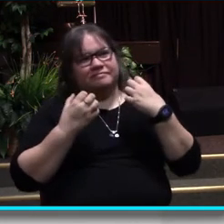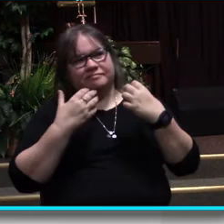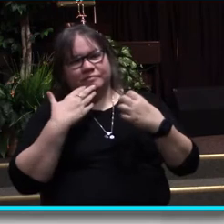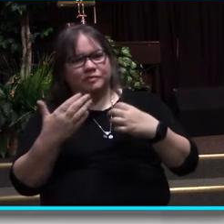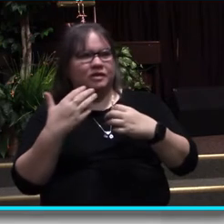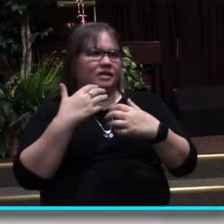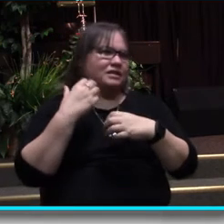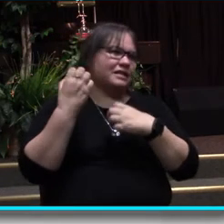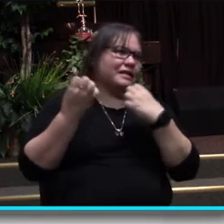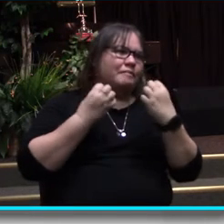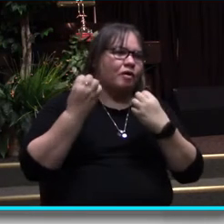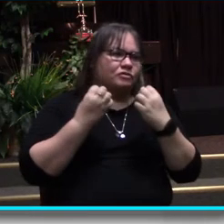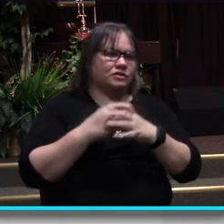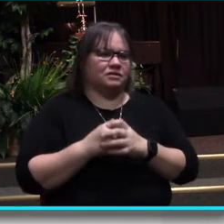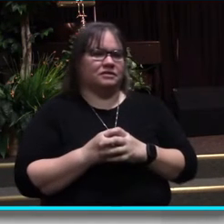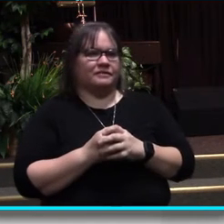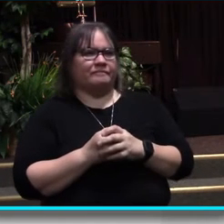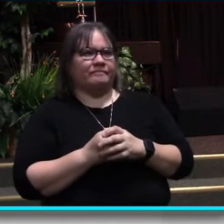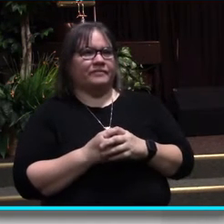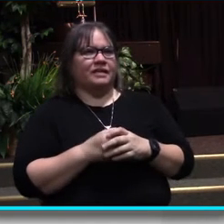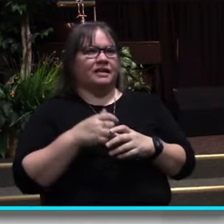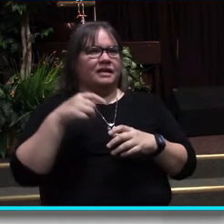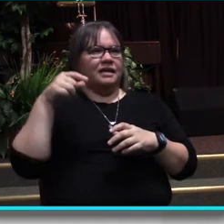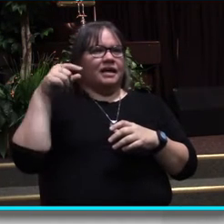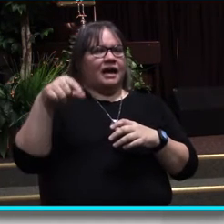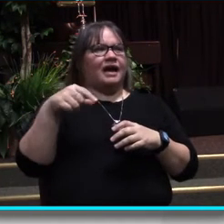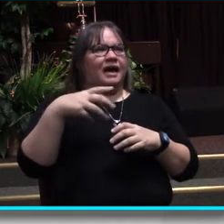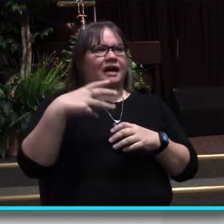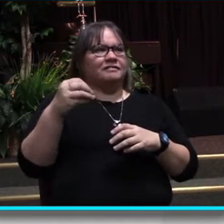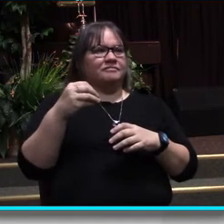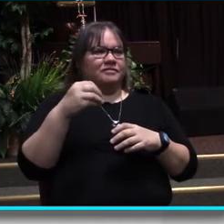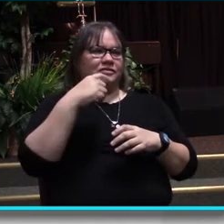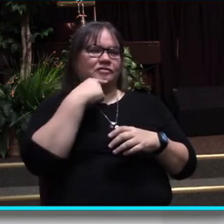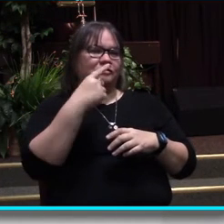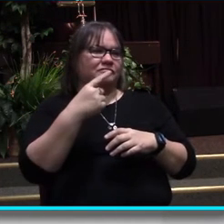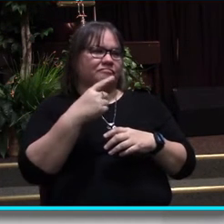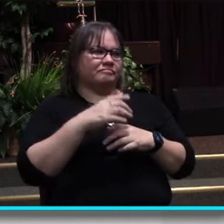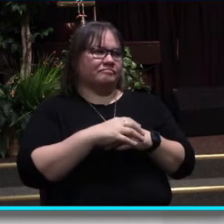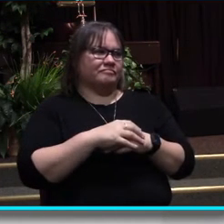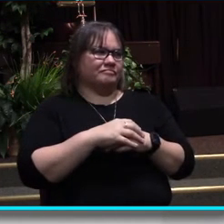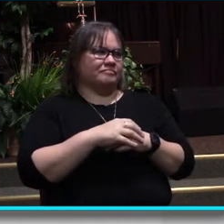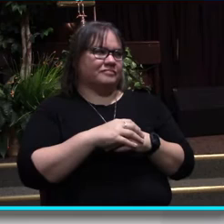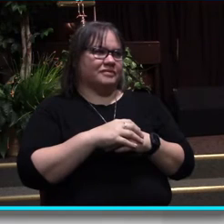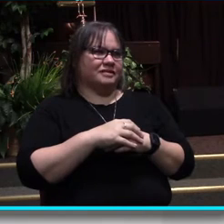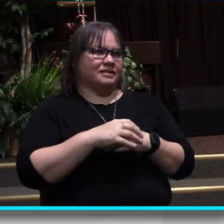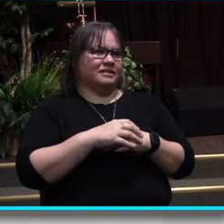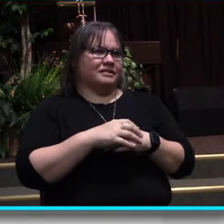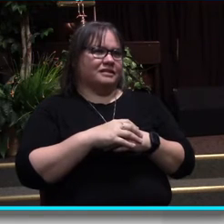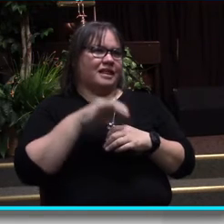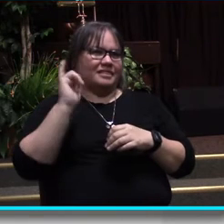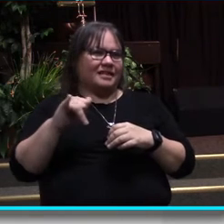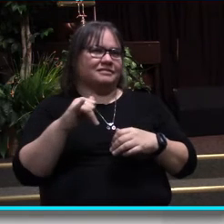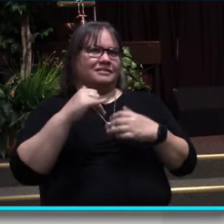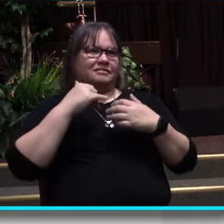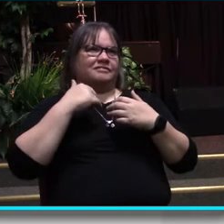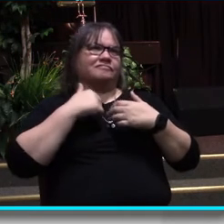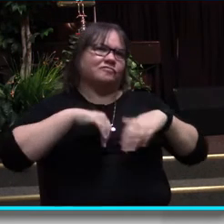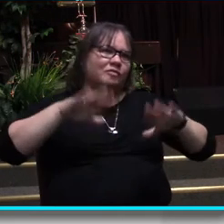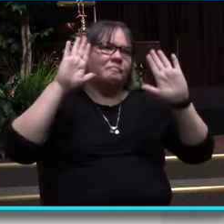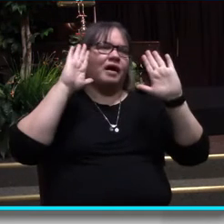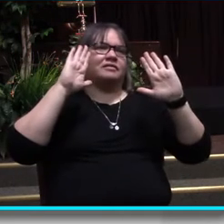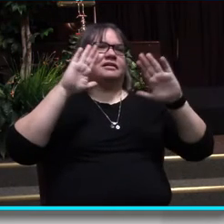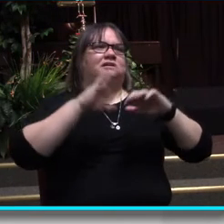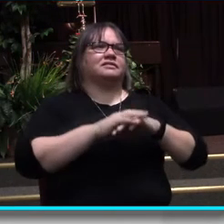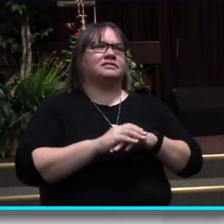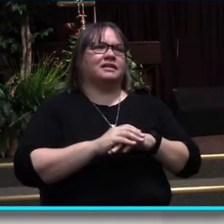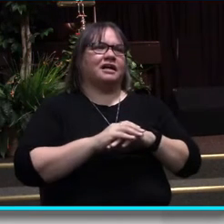in the Obama administration who want to deny the God-given distinction between the sexes. This is a rebellion against